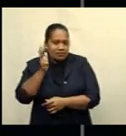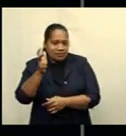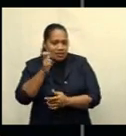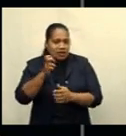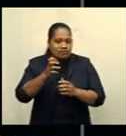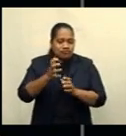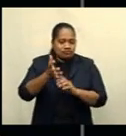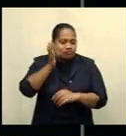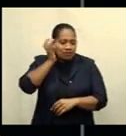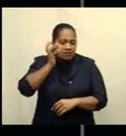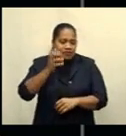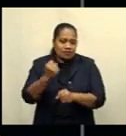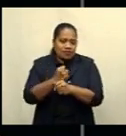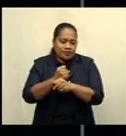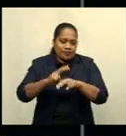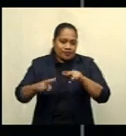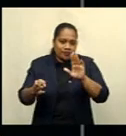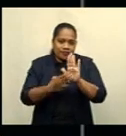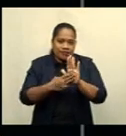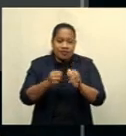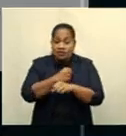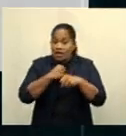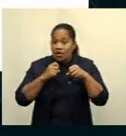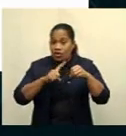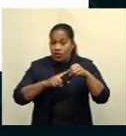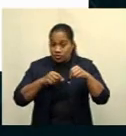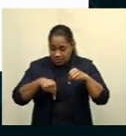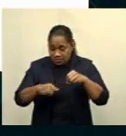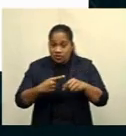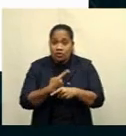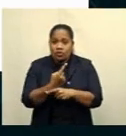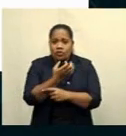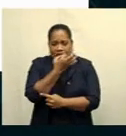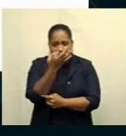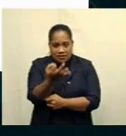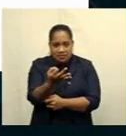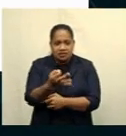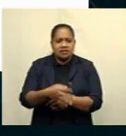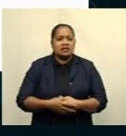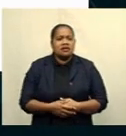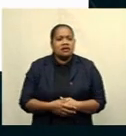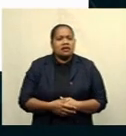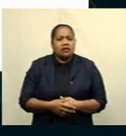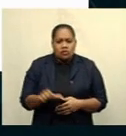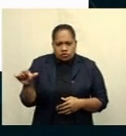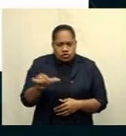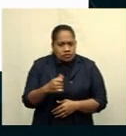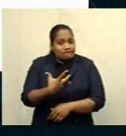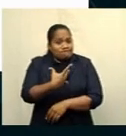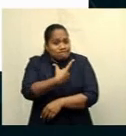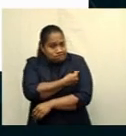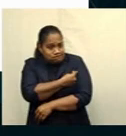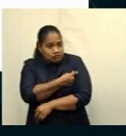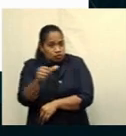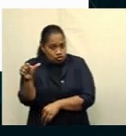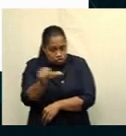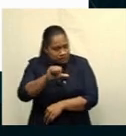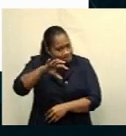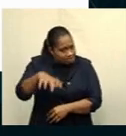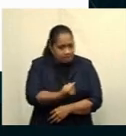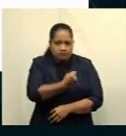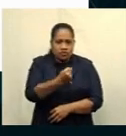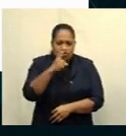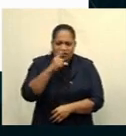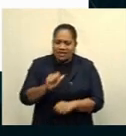station Gold FM to a poll question this week we are asking should vaccination be made compulsory to